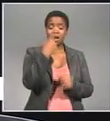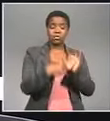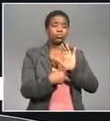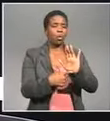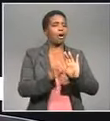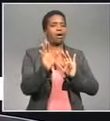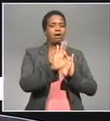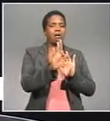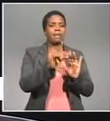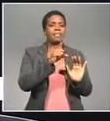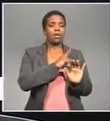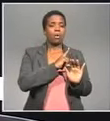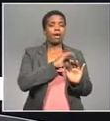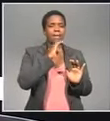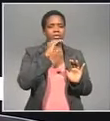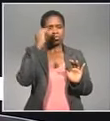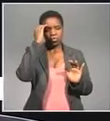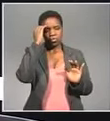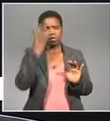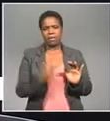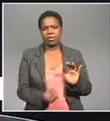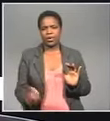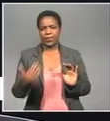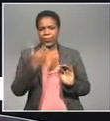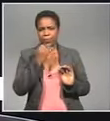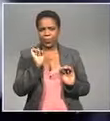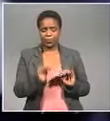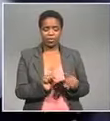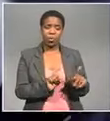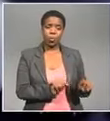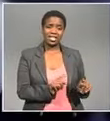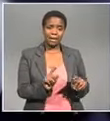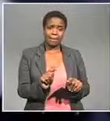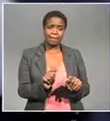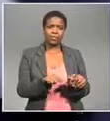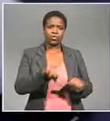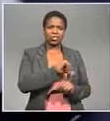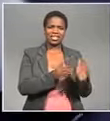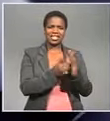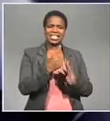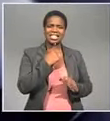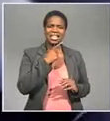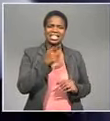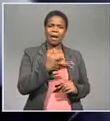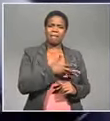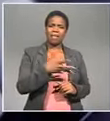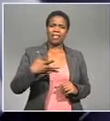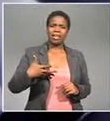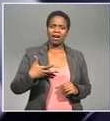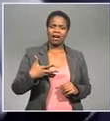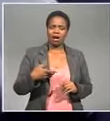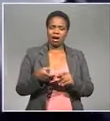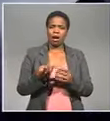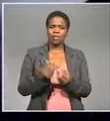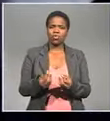stage as it may reveal the children's identity the Western Cape Department of Social Development says she's the mother of one of the